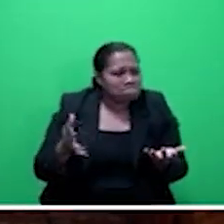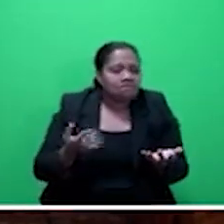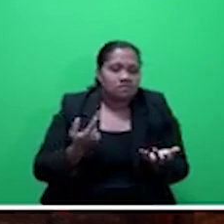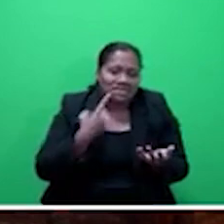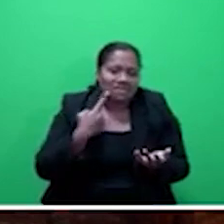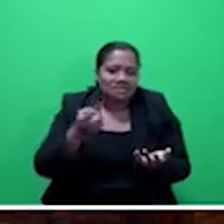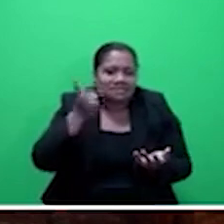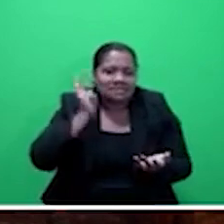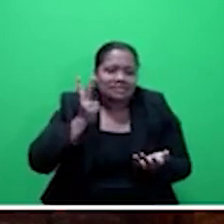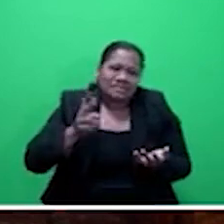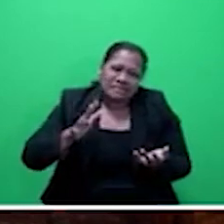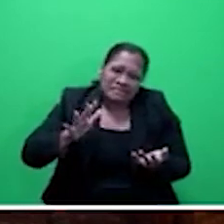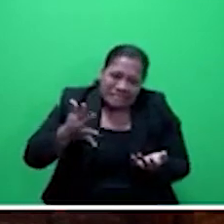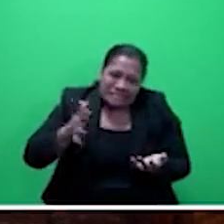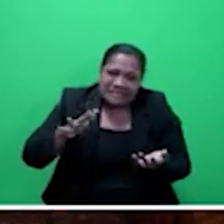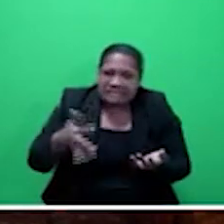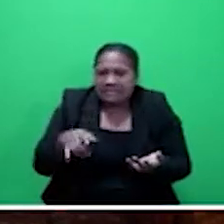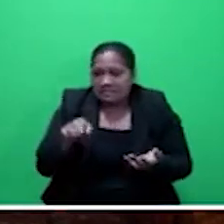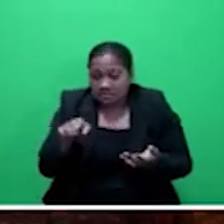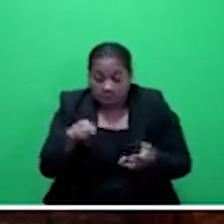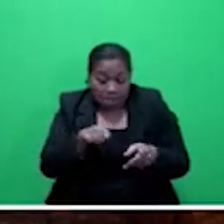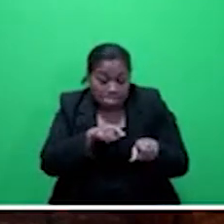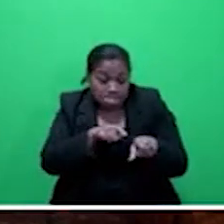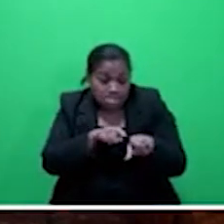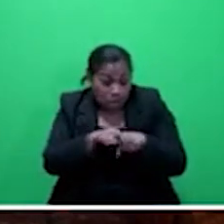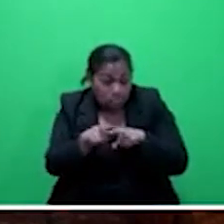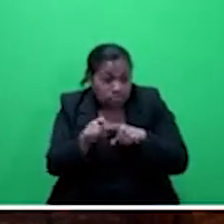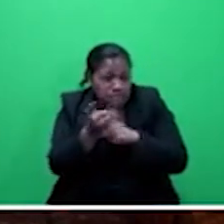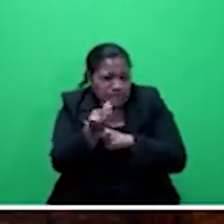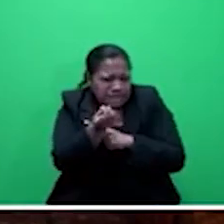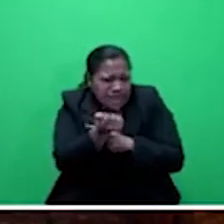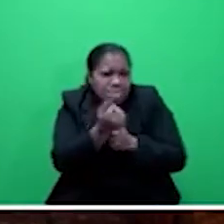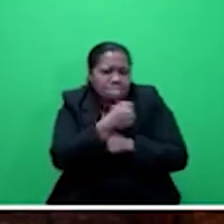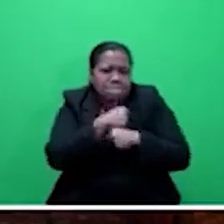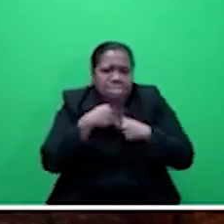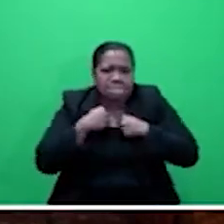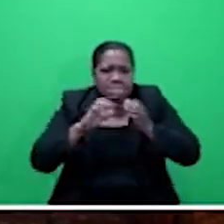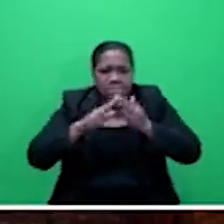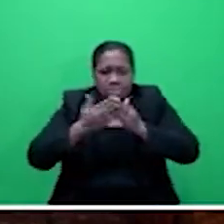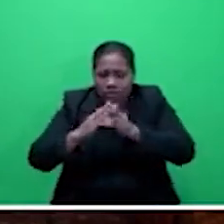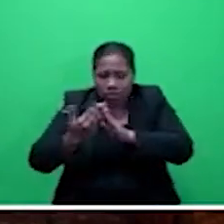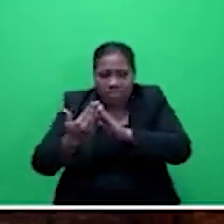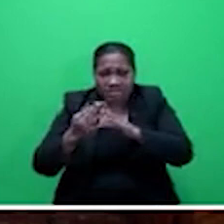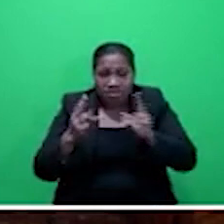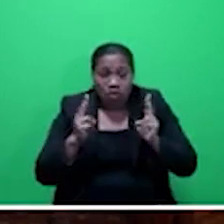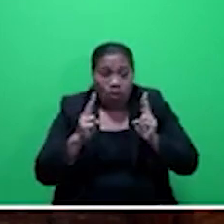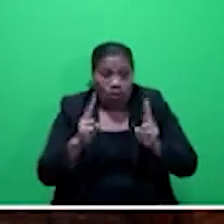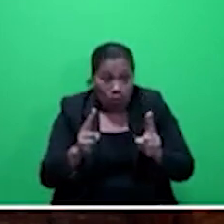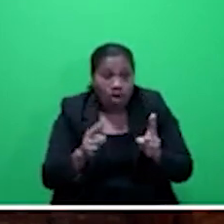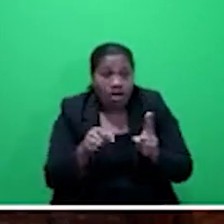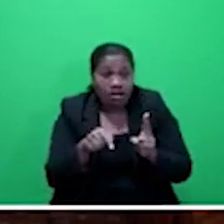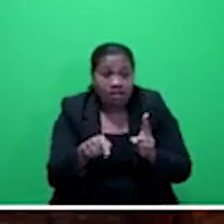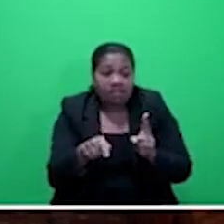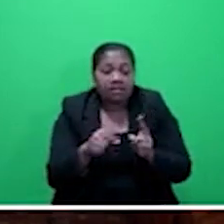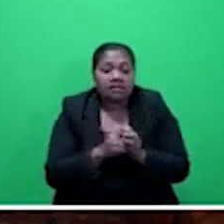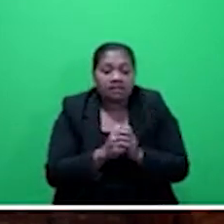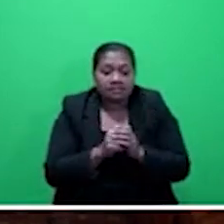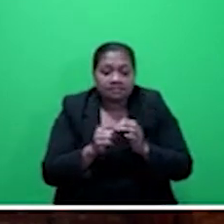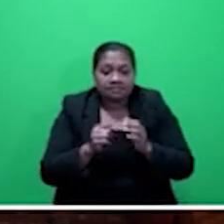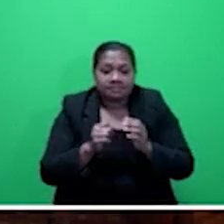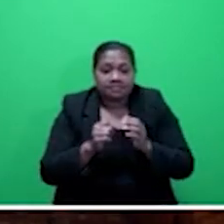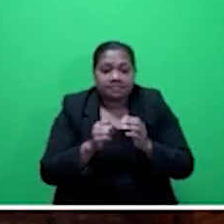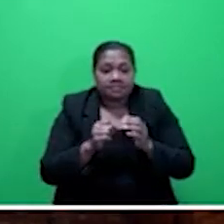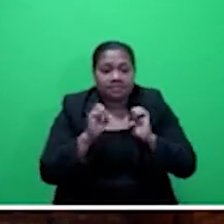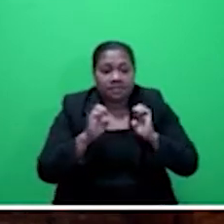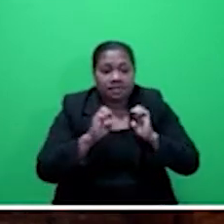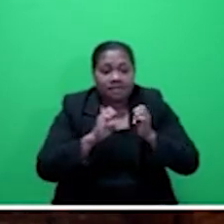unfortunately, most of our, or some of our community halls, which were referred to as evacuation centres, were not